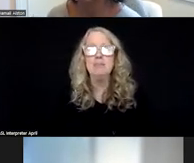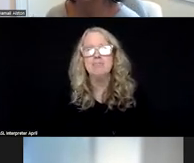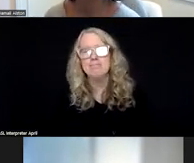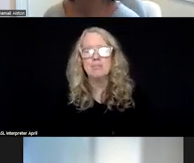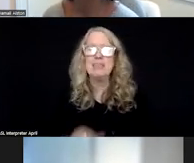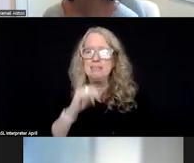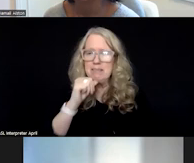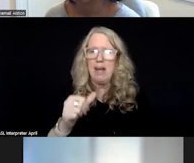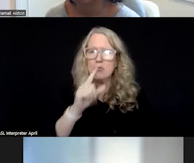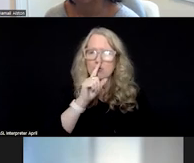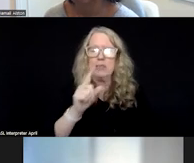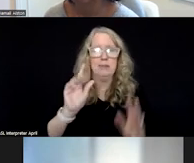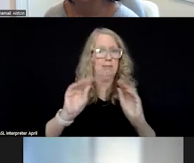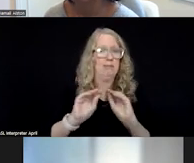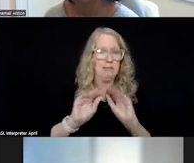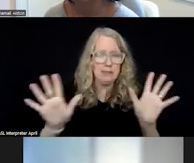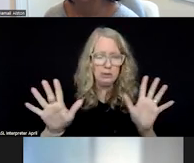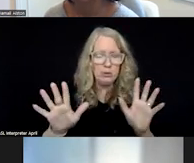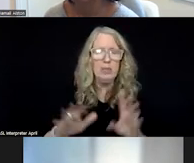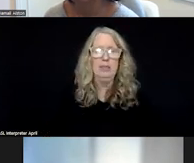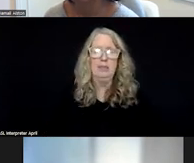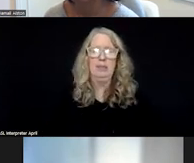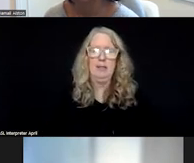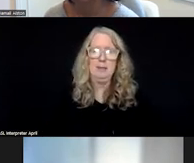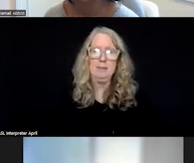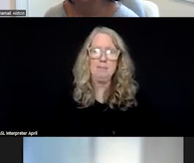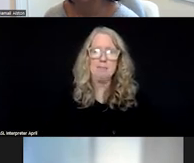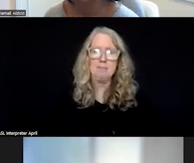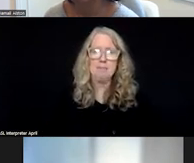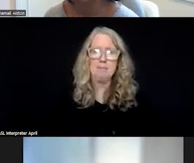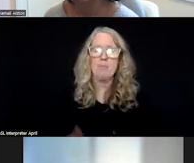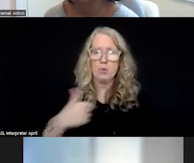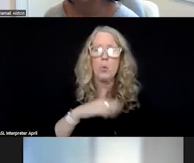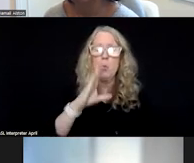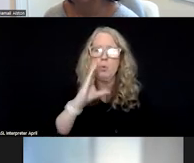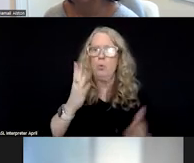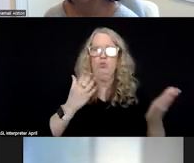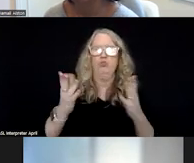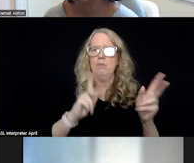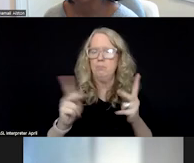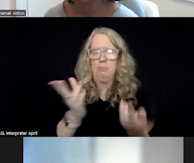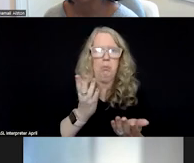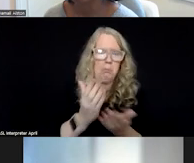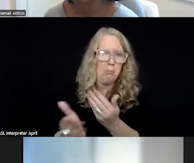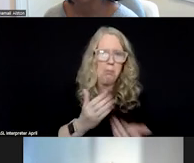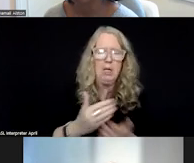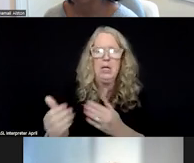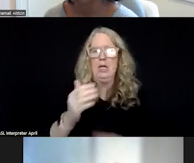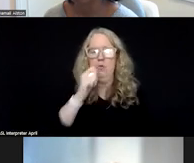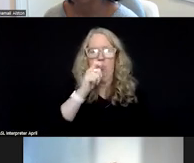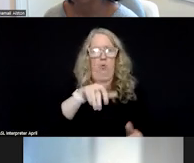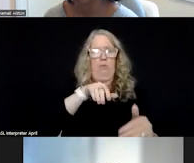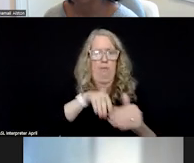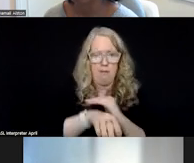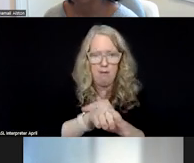think, I think that we are going to serve people no matter what coming in the front door, but